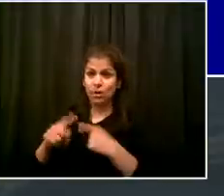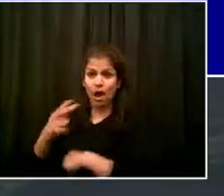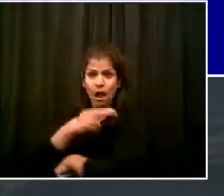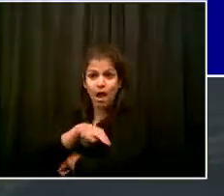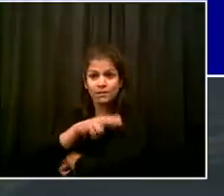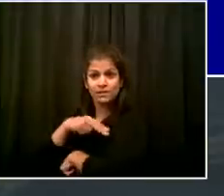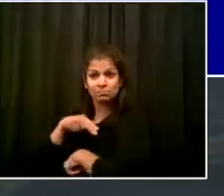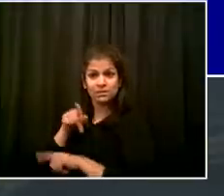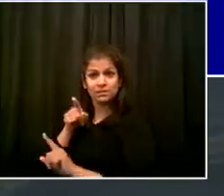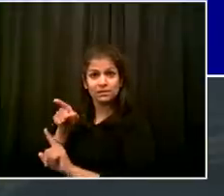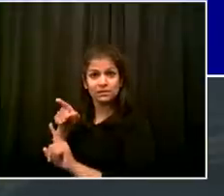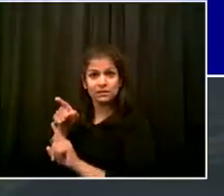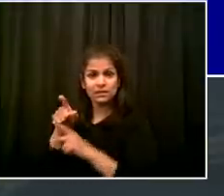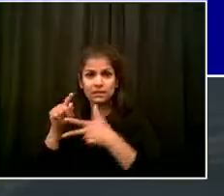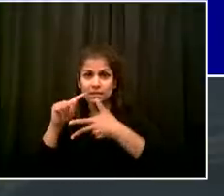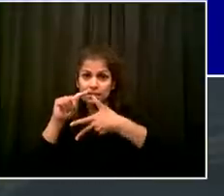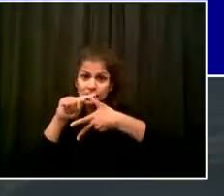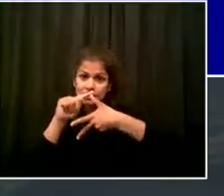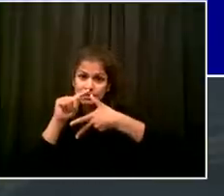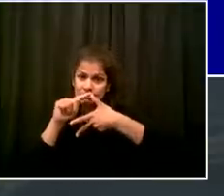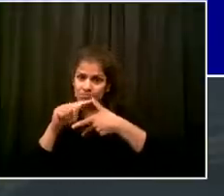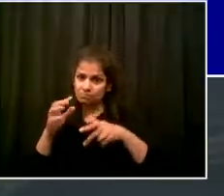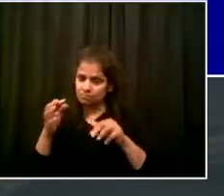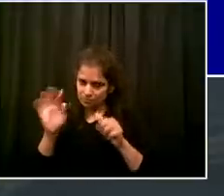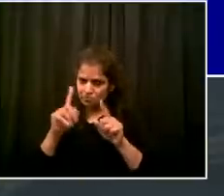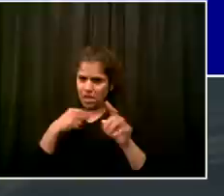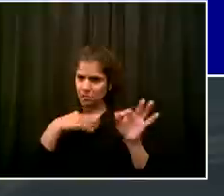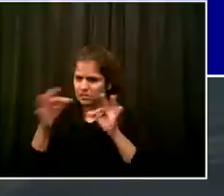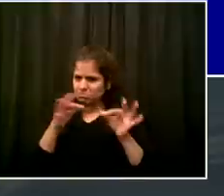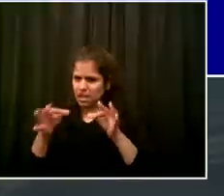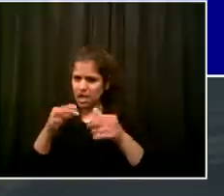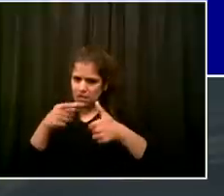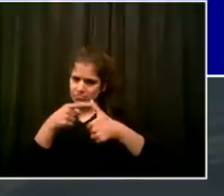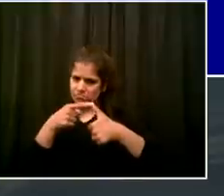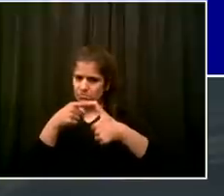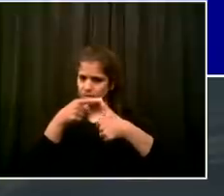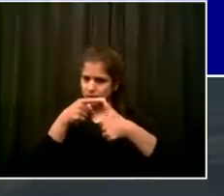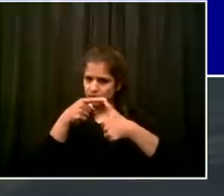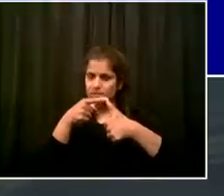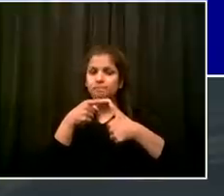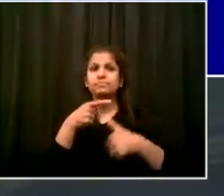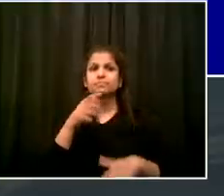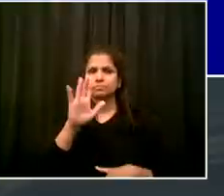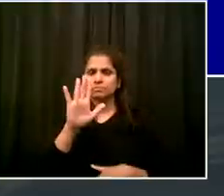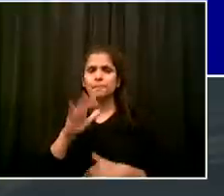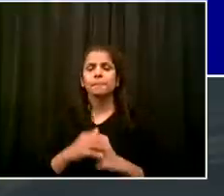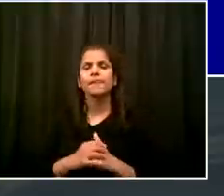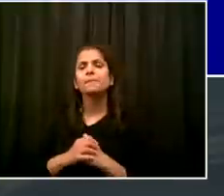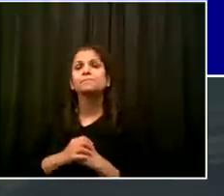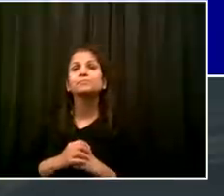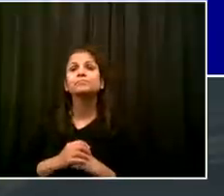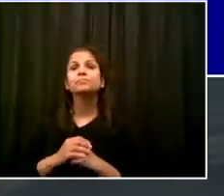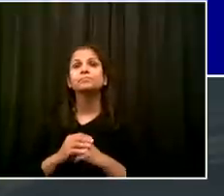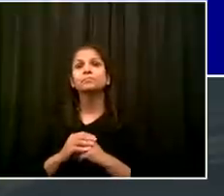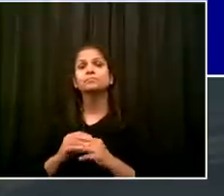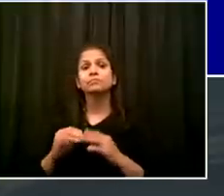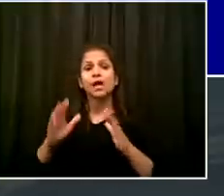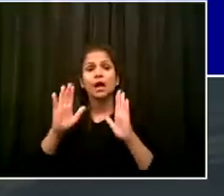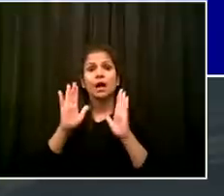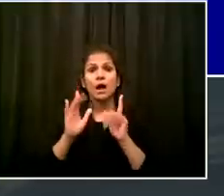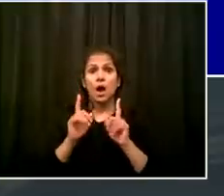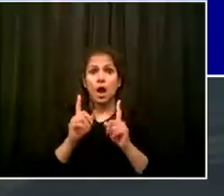Here's something amazing. For more than a week, we have been around or even below the annual